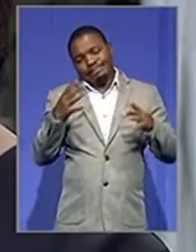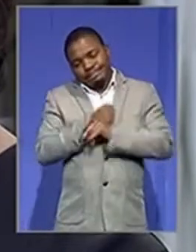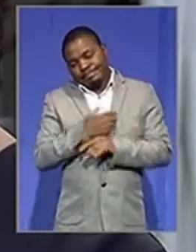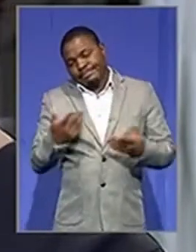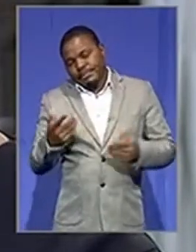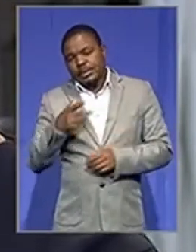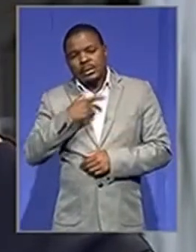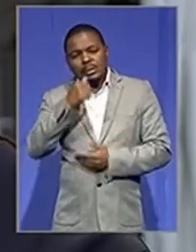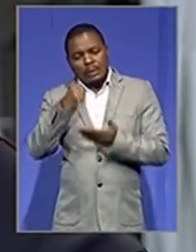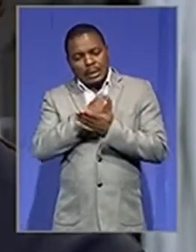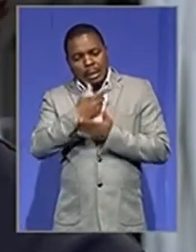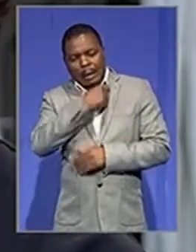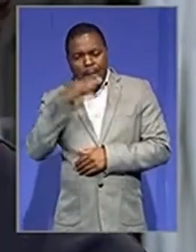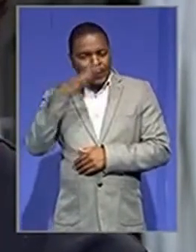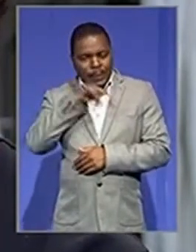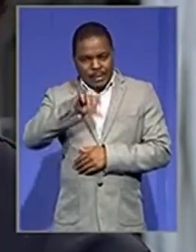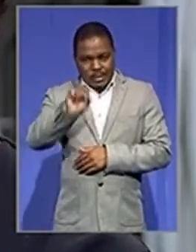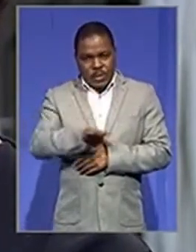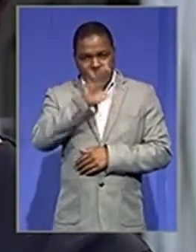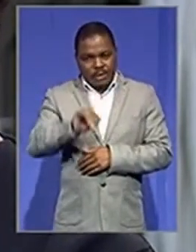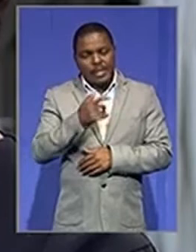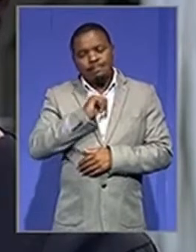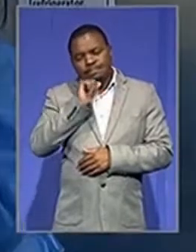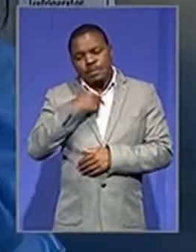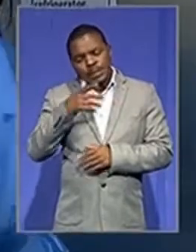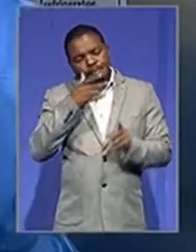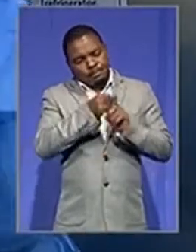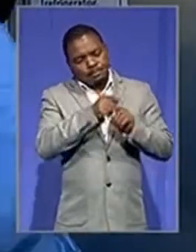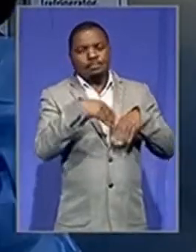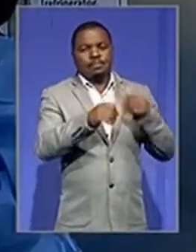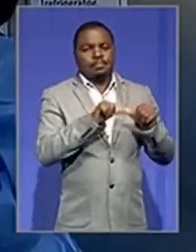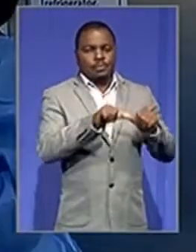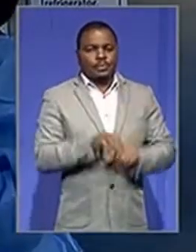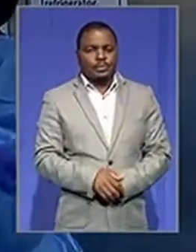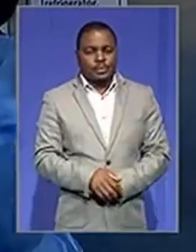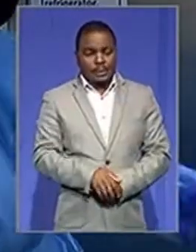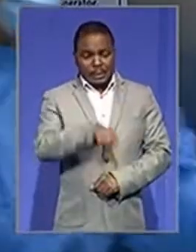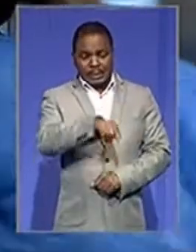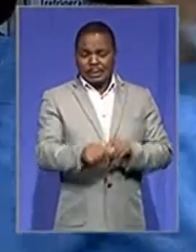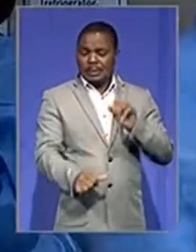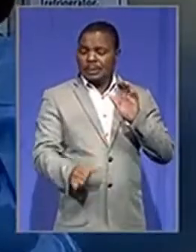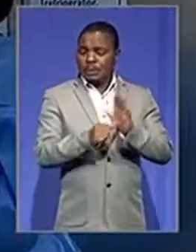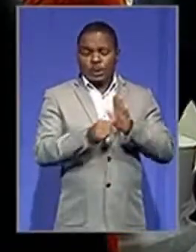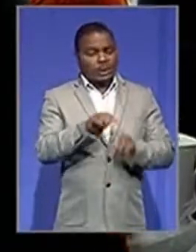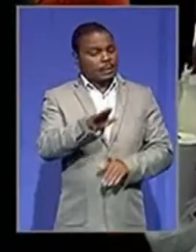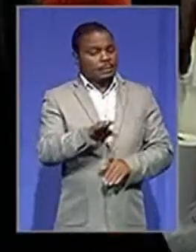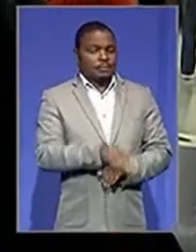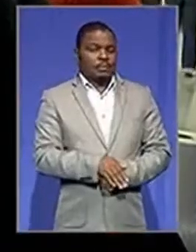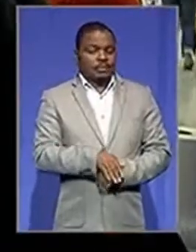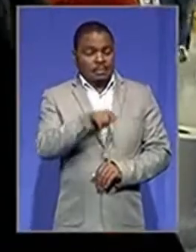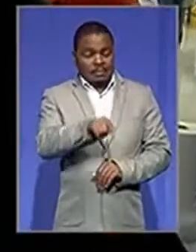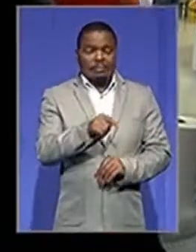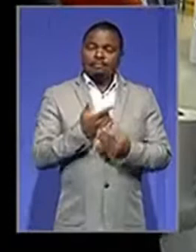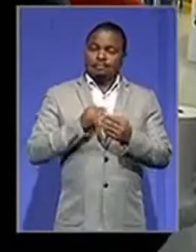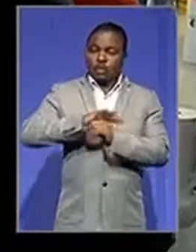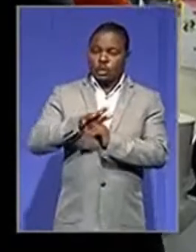registered vaccines in the country. And this is the only step we have currently. Kato ee, italusi swejaka ebu toko wa tata, monto yengkatanoli